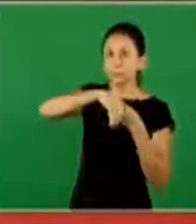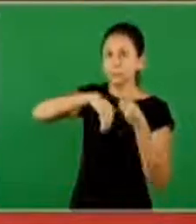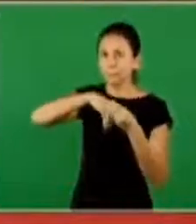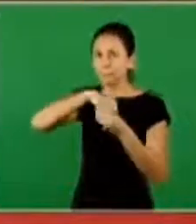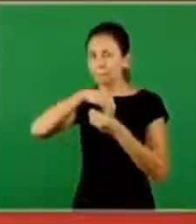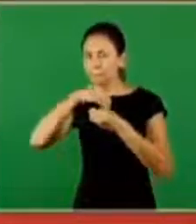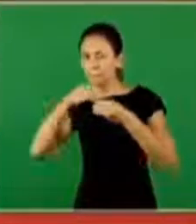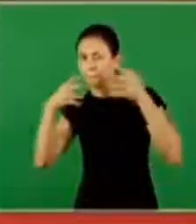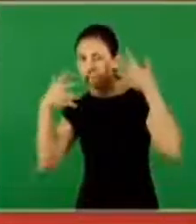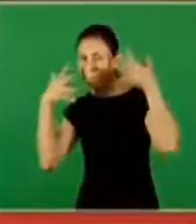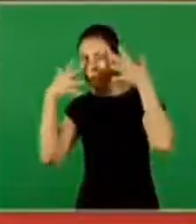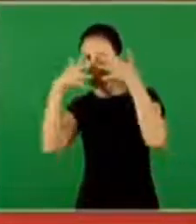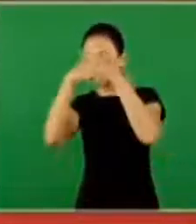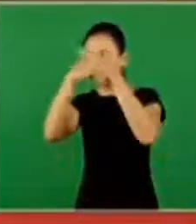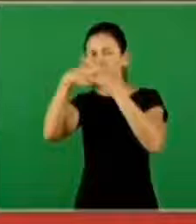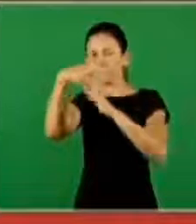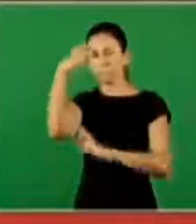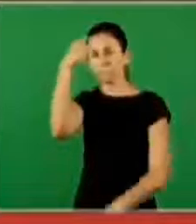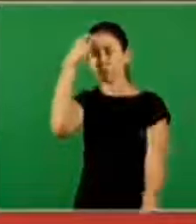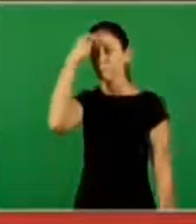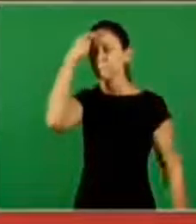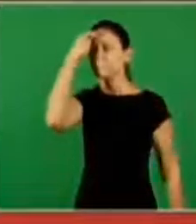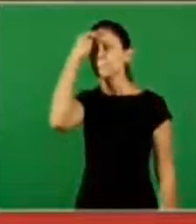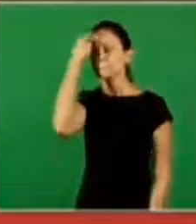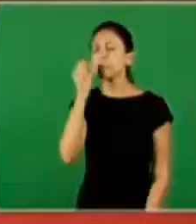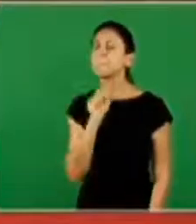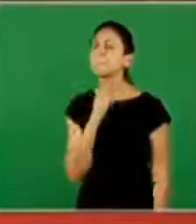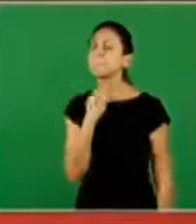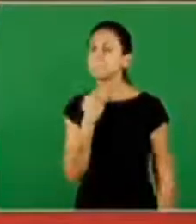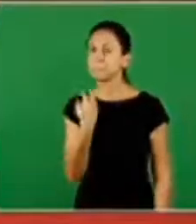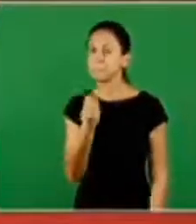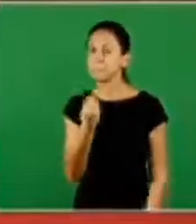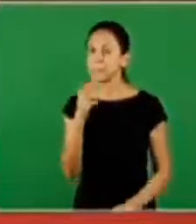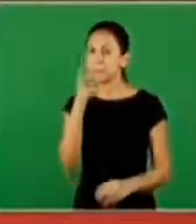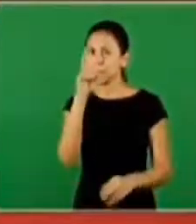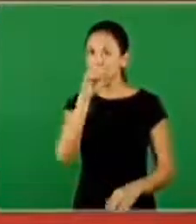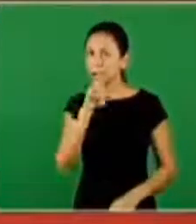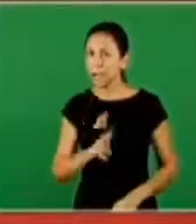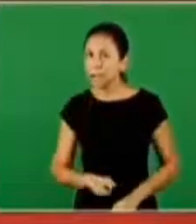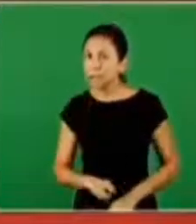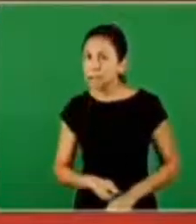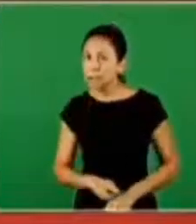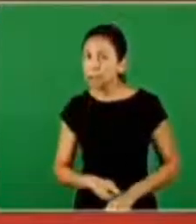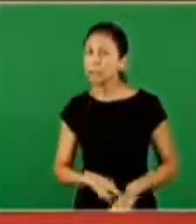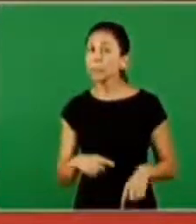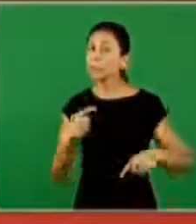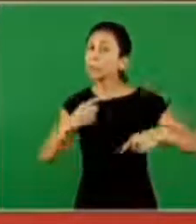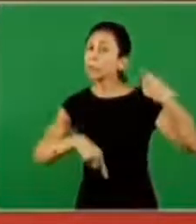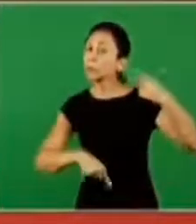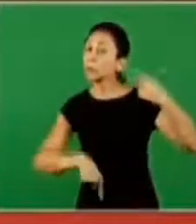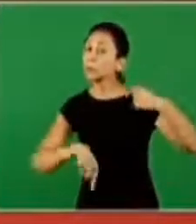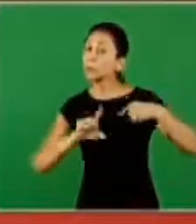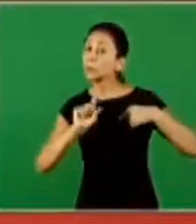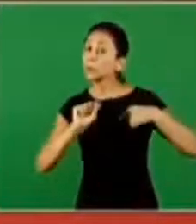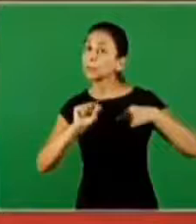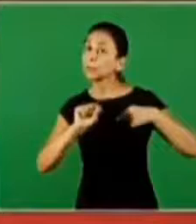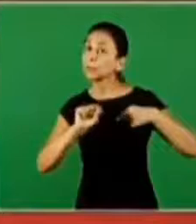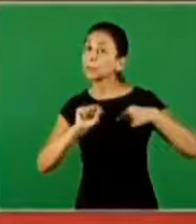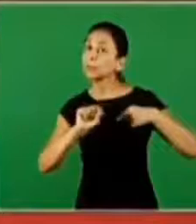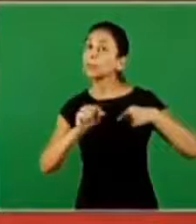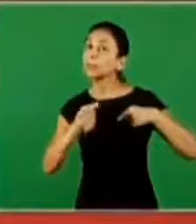reason, human reason, right? And what was human reason? Was to do what? To make opposition to? To what?